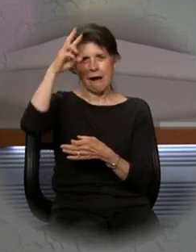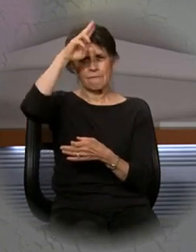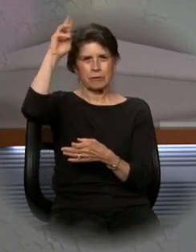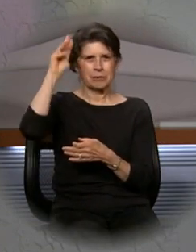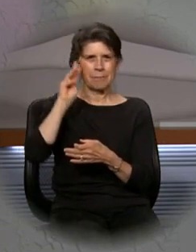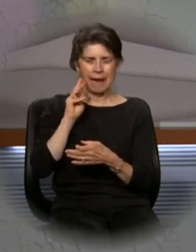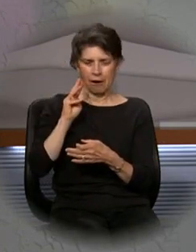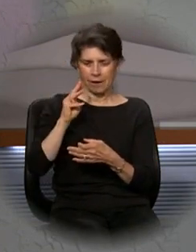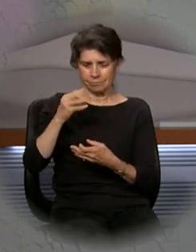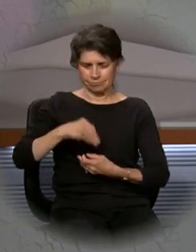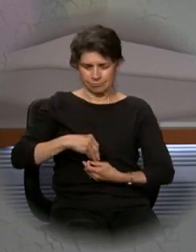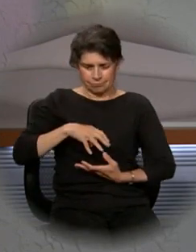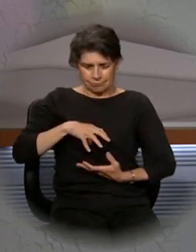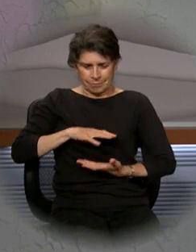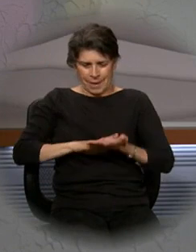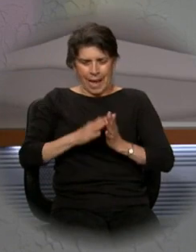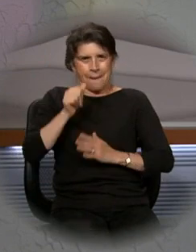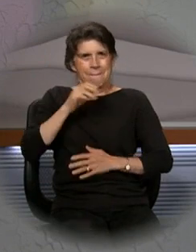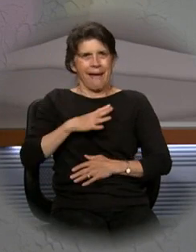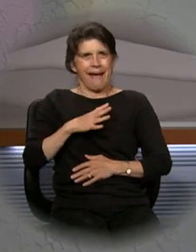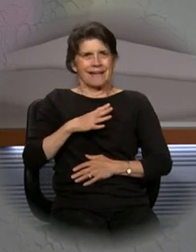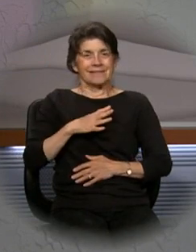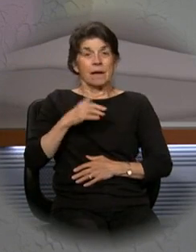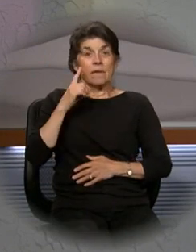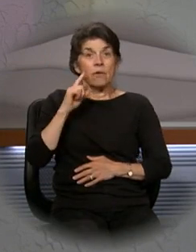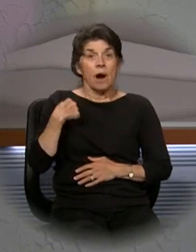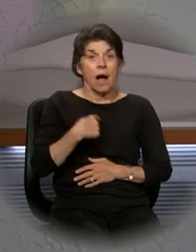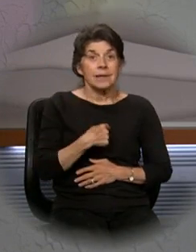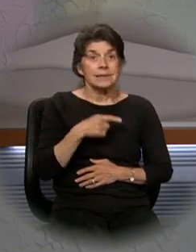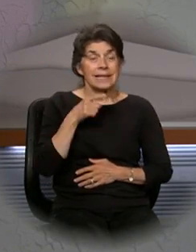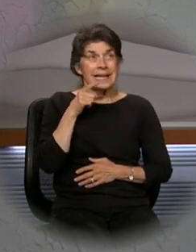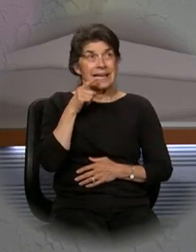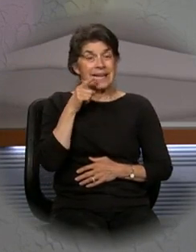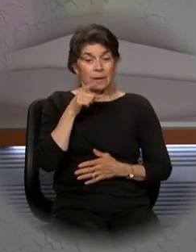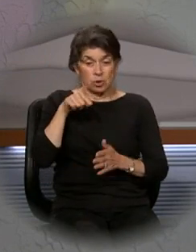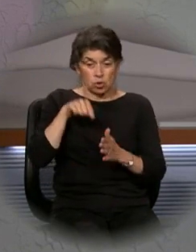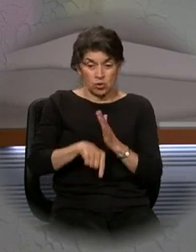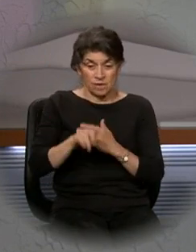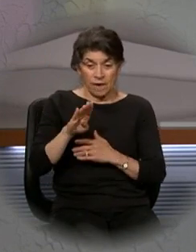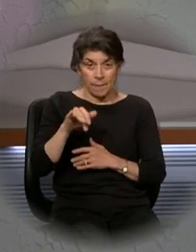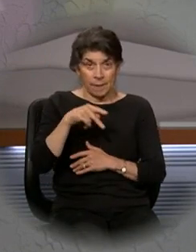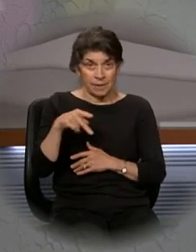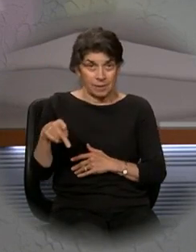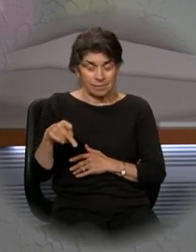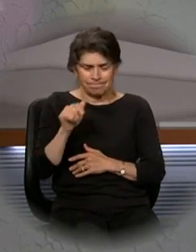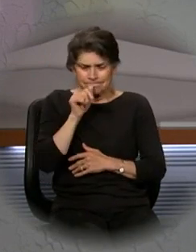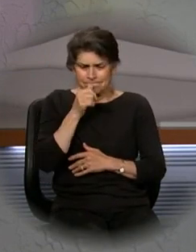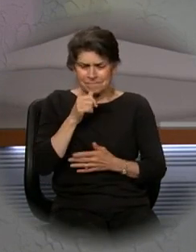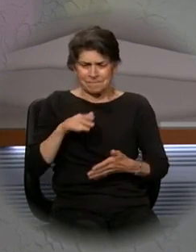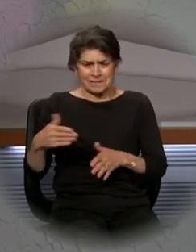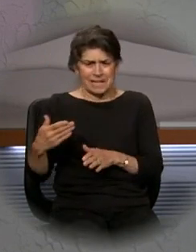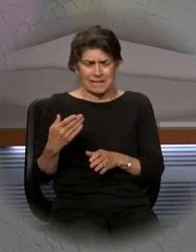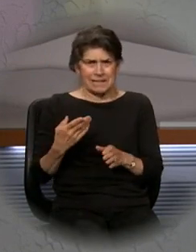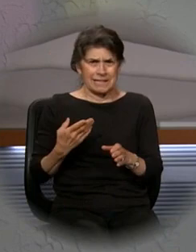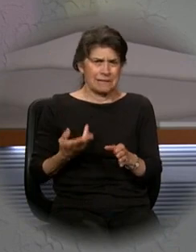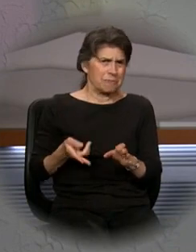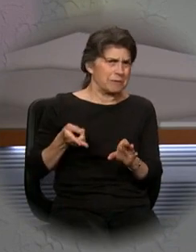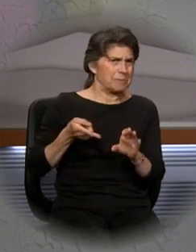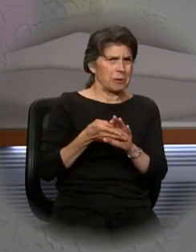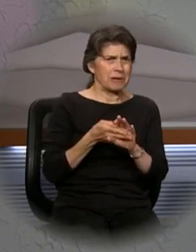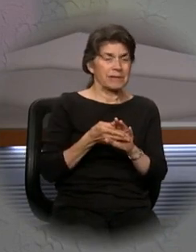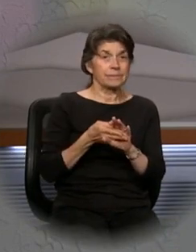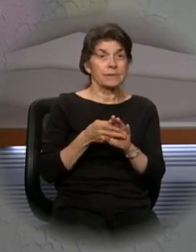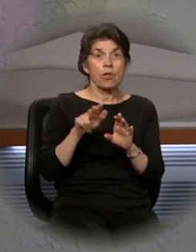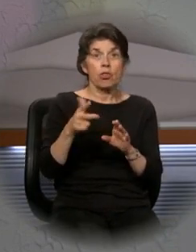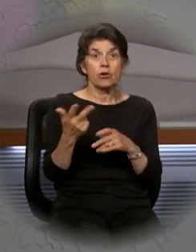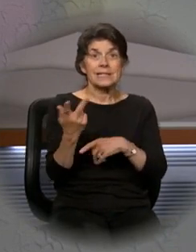and became man. For our sake he was crucified under Pontius Pilate. He suffered death and was buried and rose again